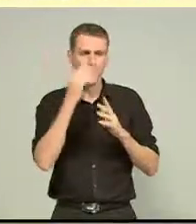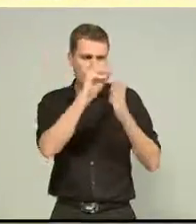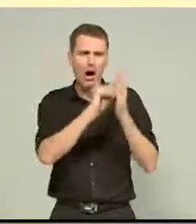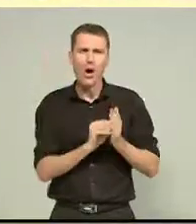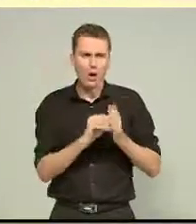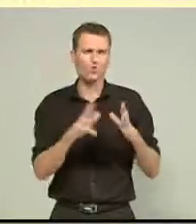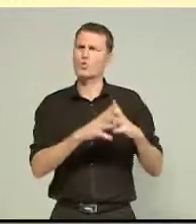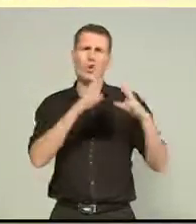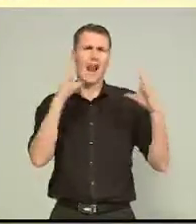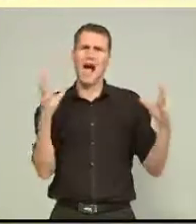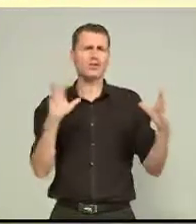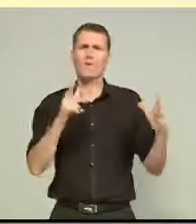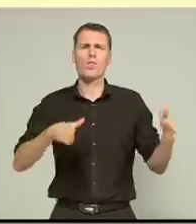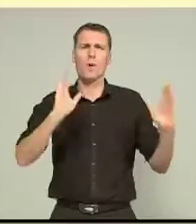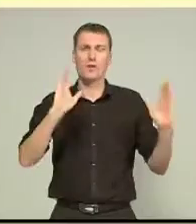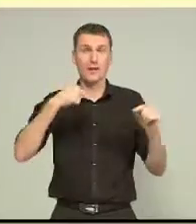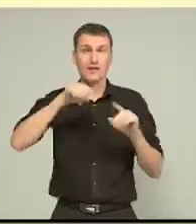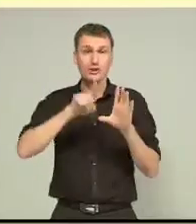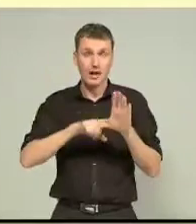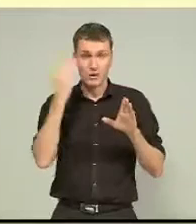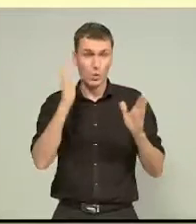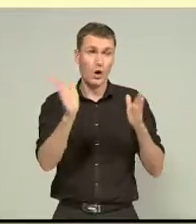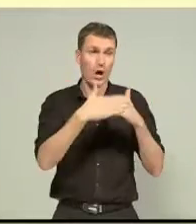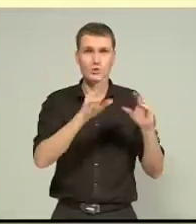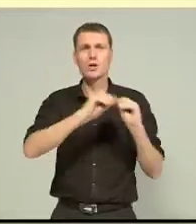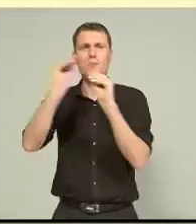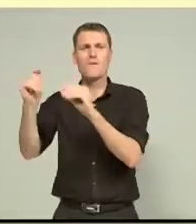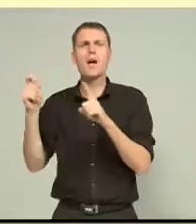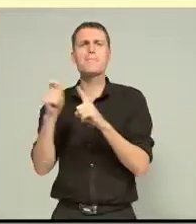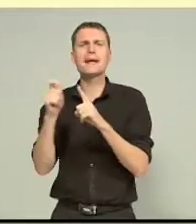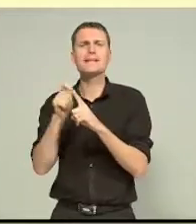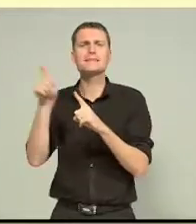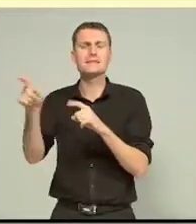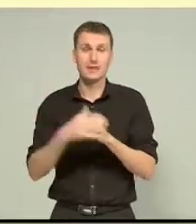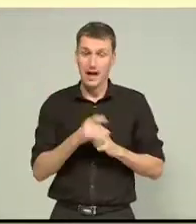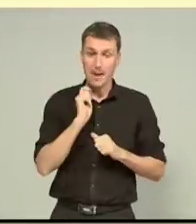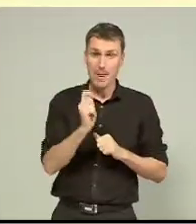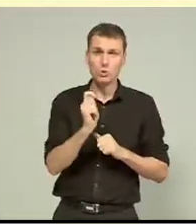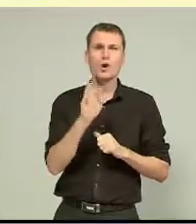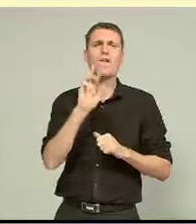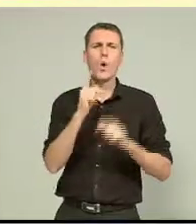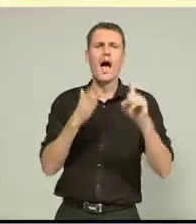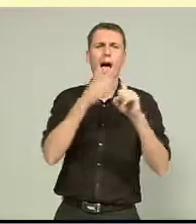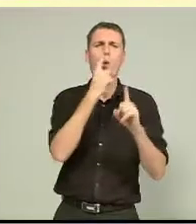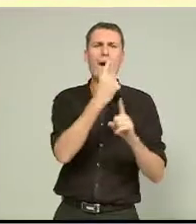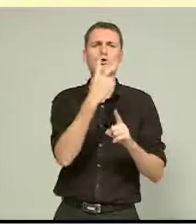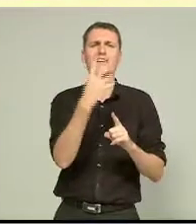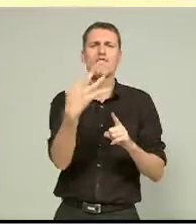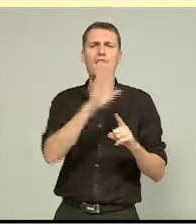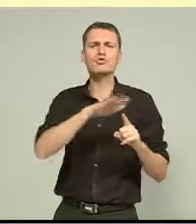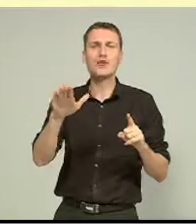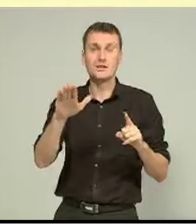so this year the school closed its doors and the children moved to Pegasus. It was built for 125 kids. We ended up having